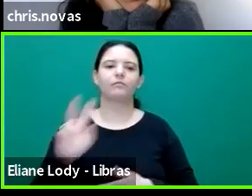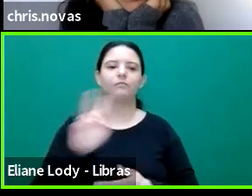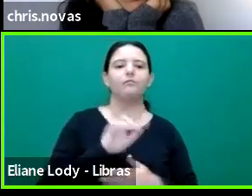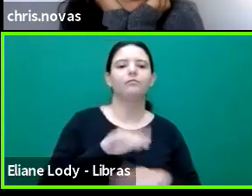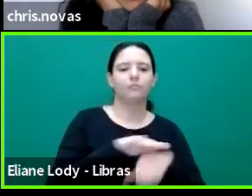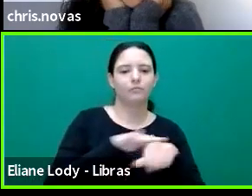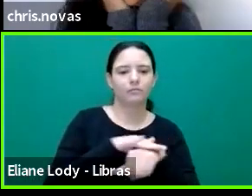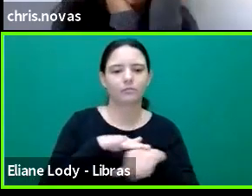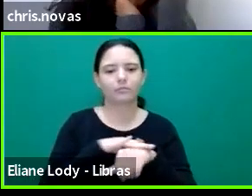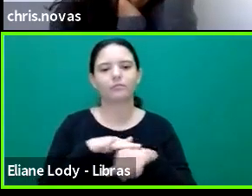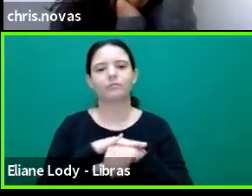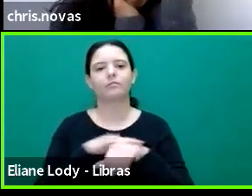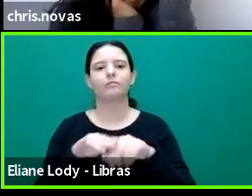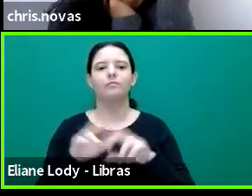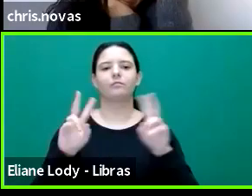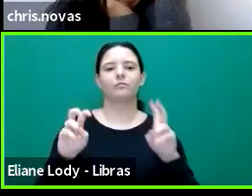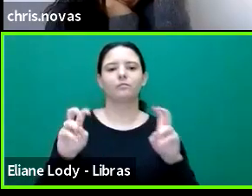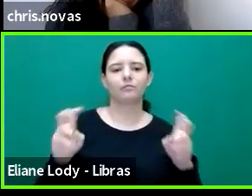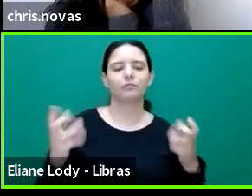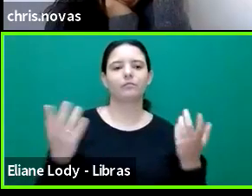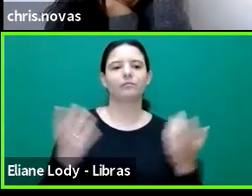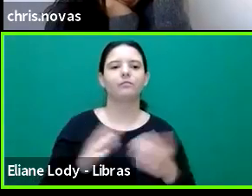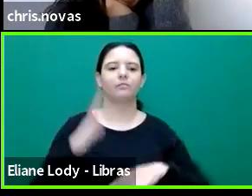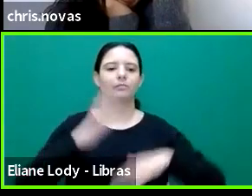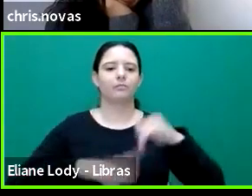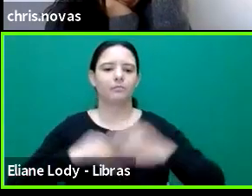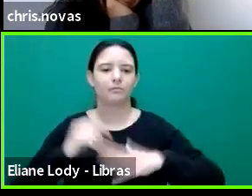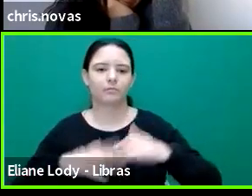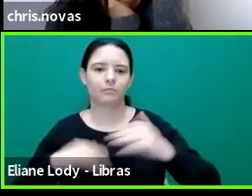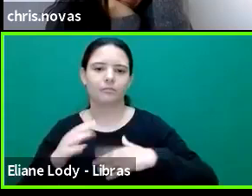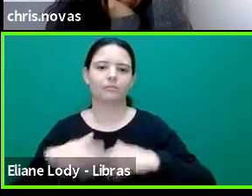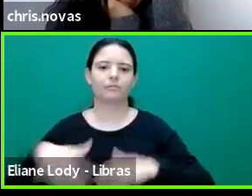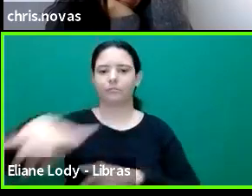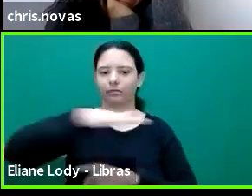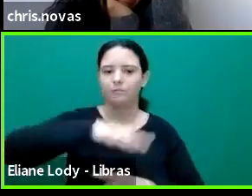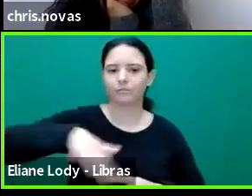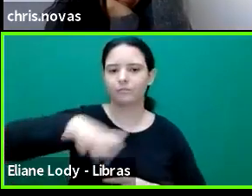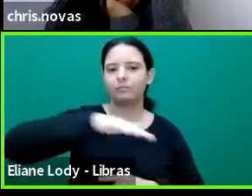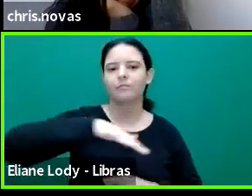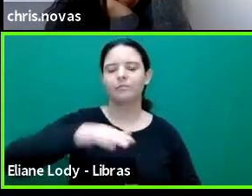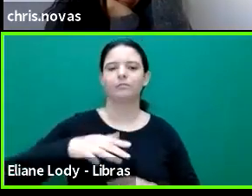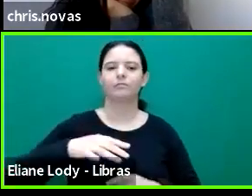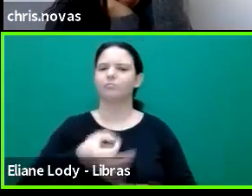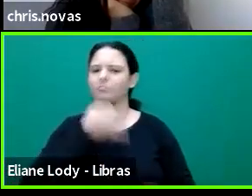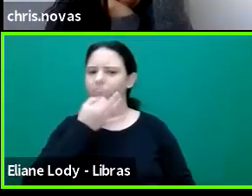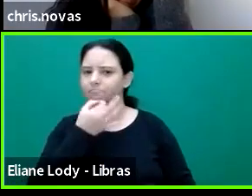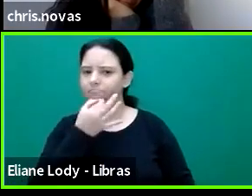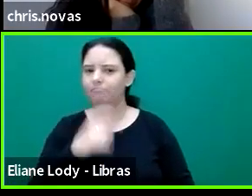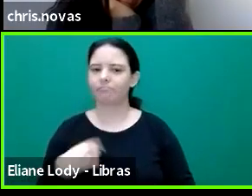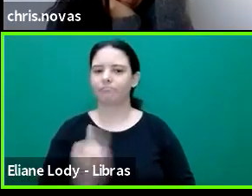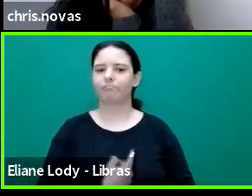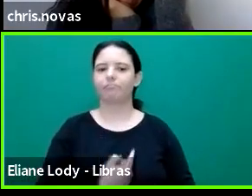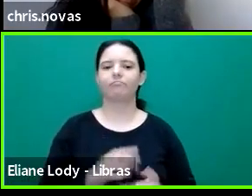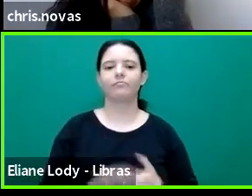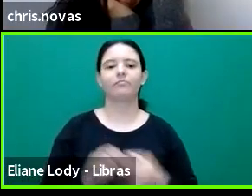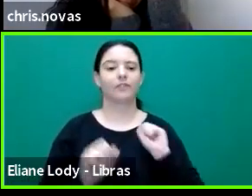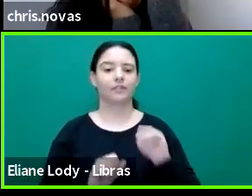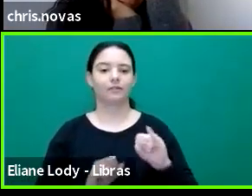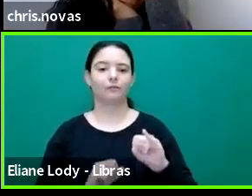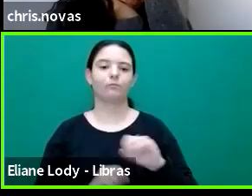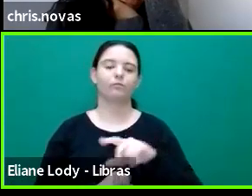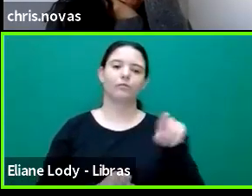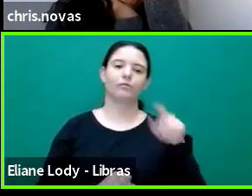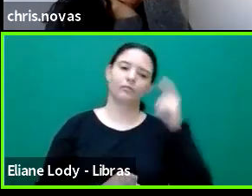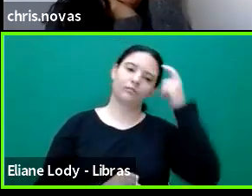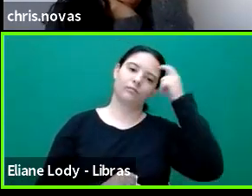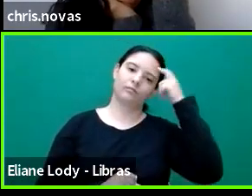a critical problem. You know, that it, if you go back to DT Campbell, who was one of the leading